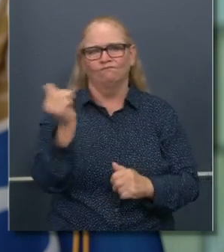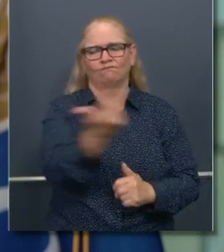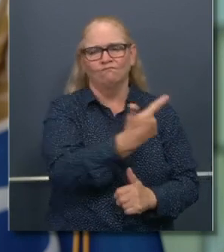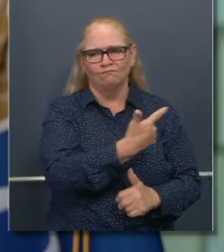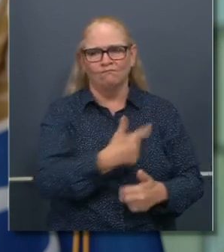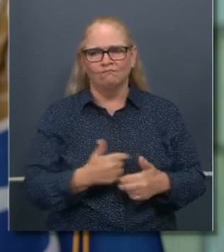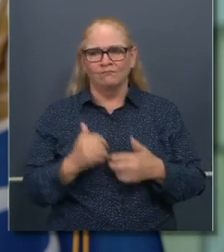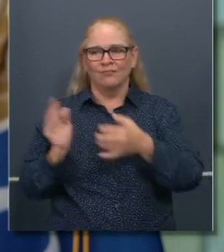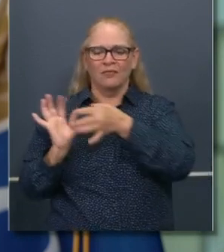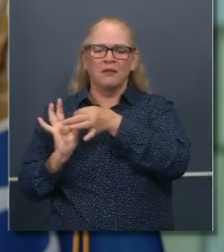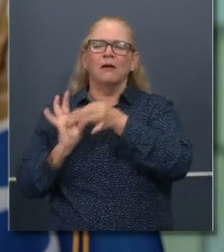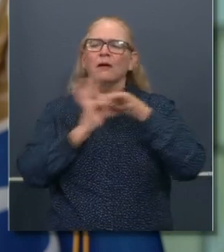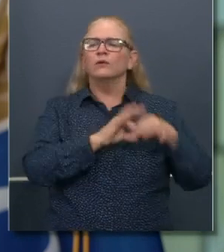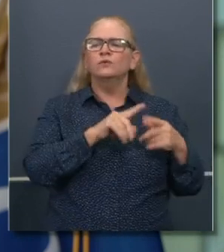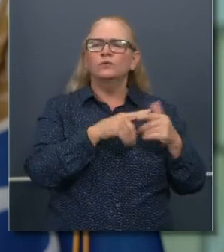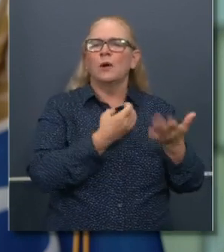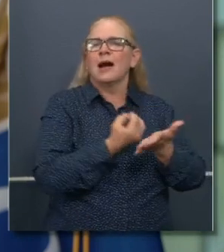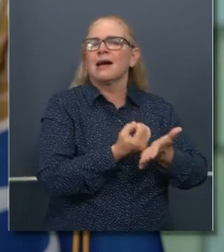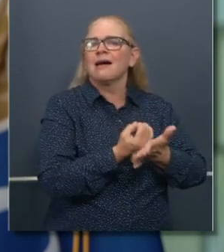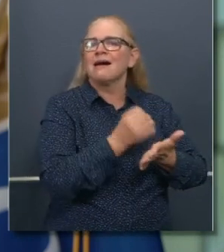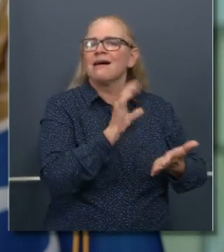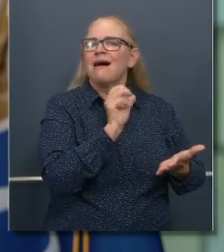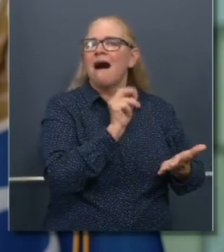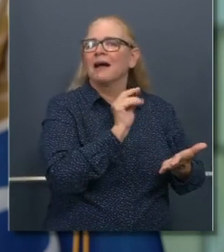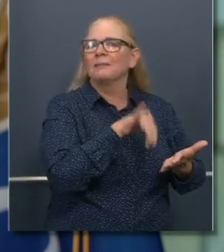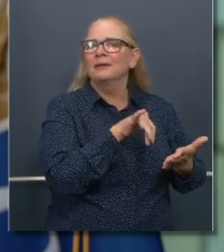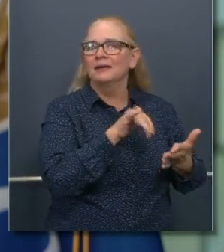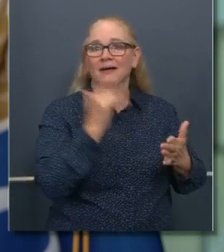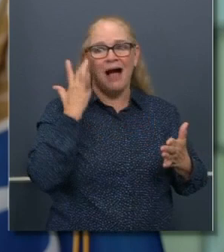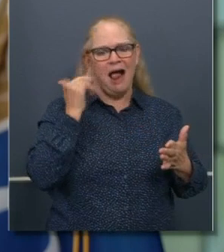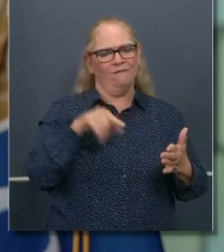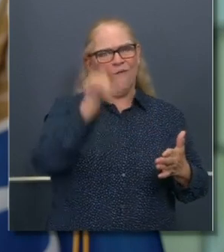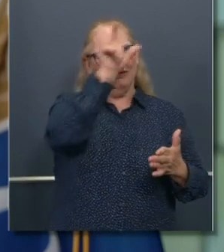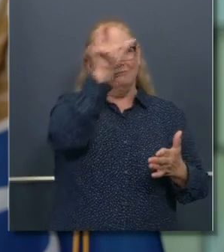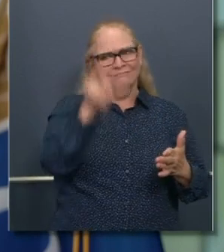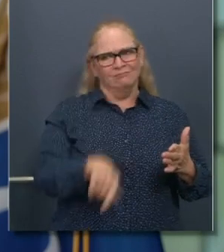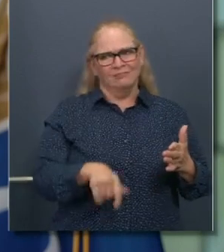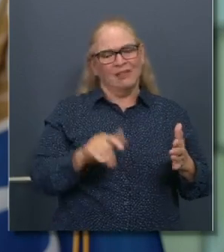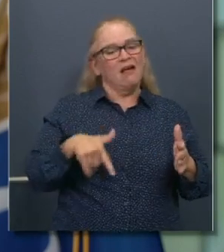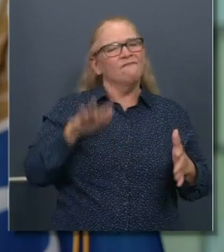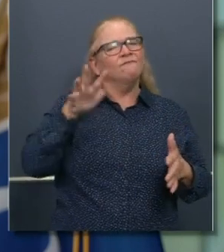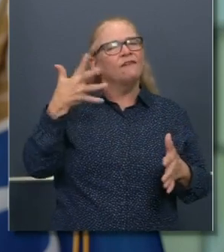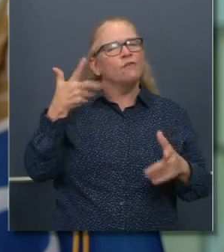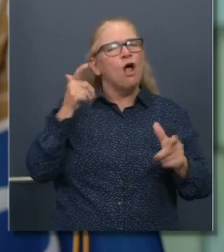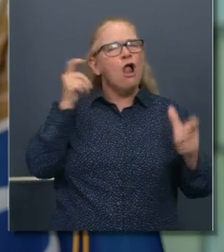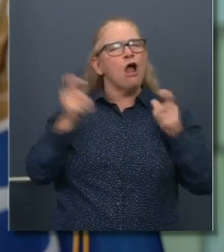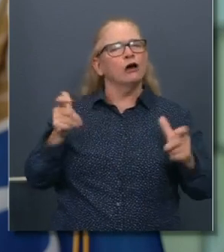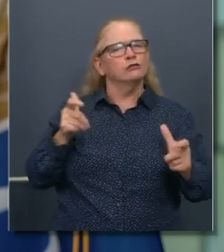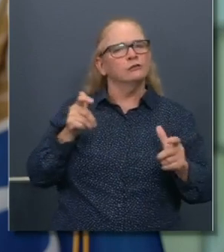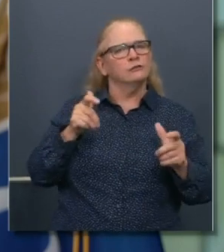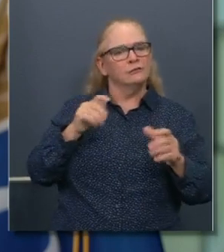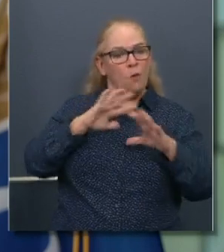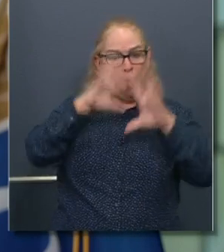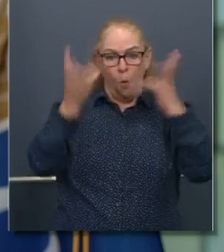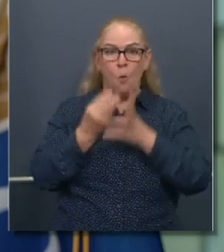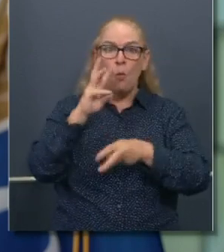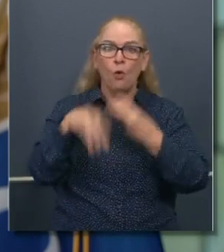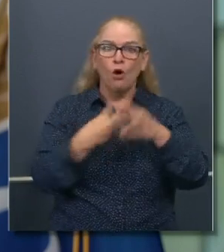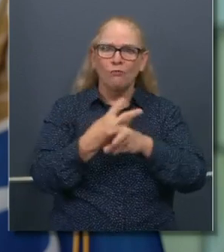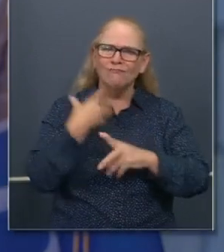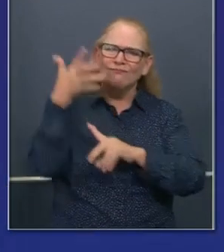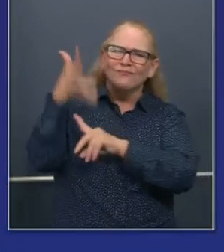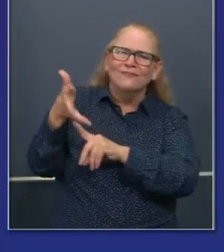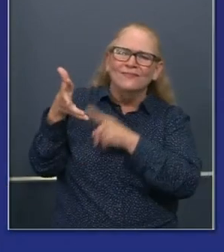nation's fifth largest economy, the great state of California. You can't begin a conversation about economic development